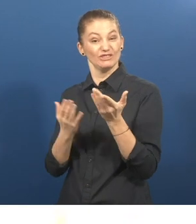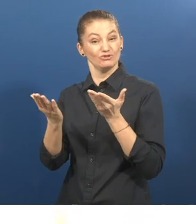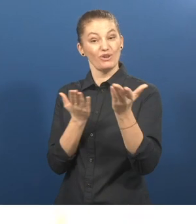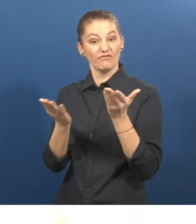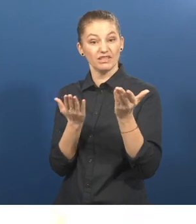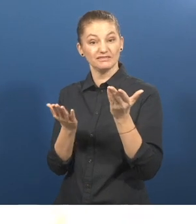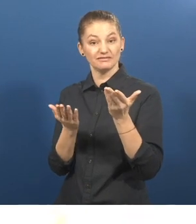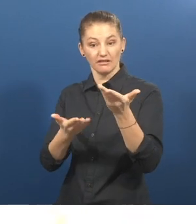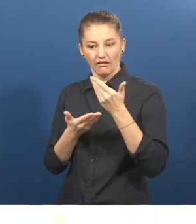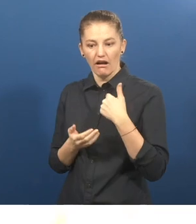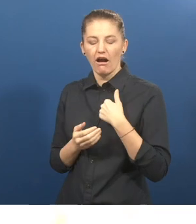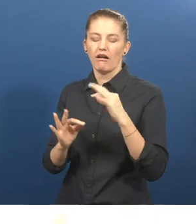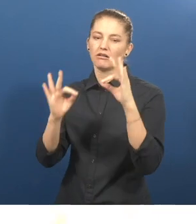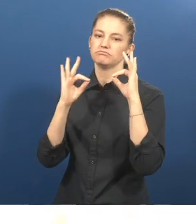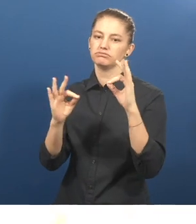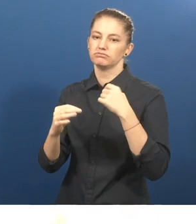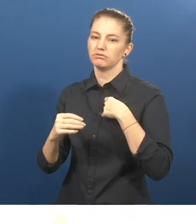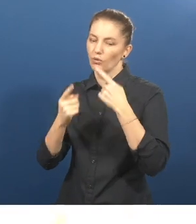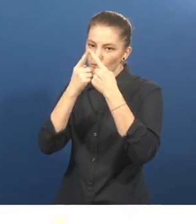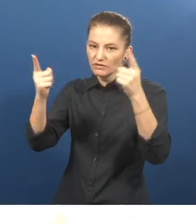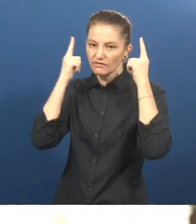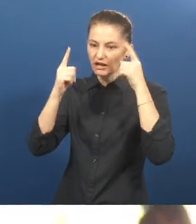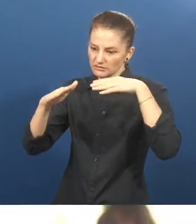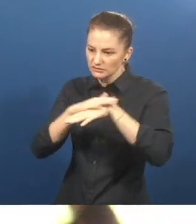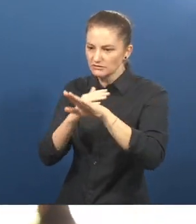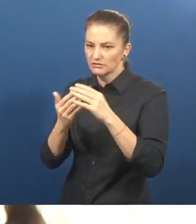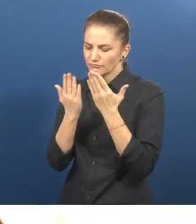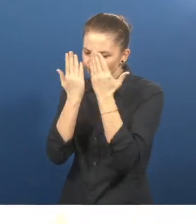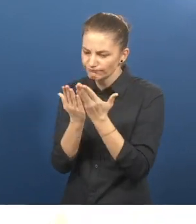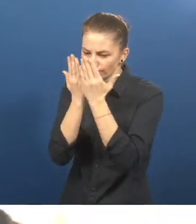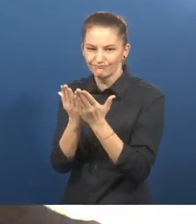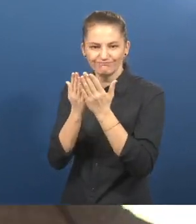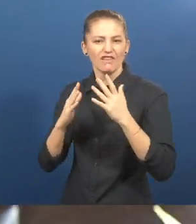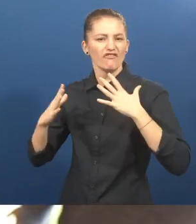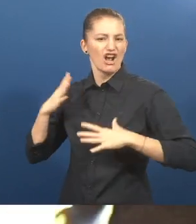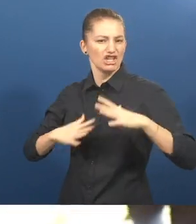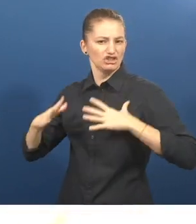service, I have enrolled in university studying fashion designing, which is my dream.